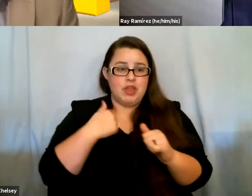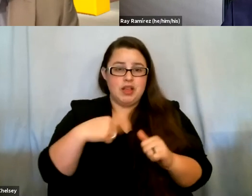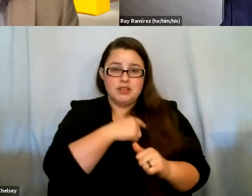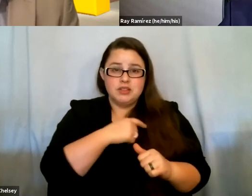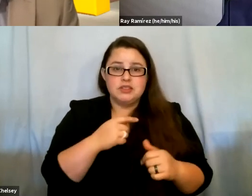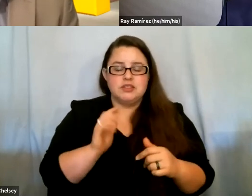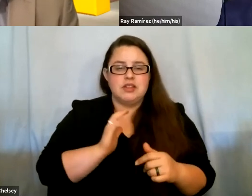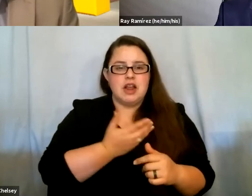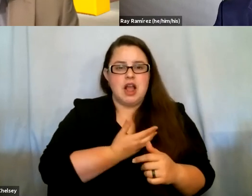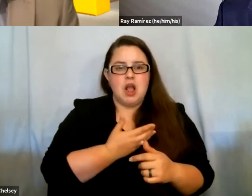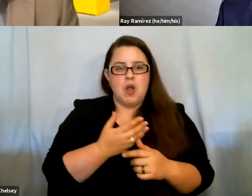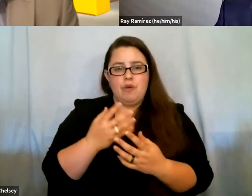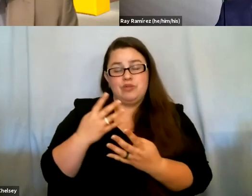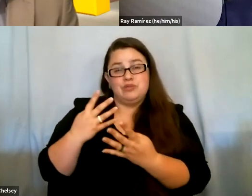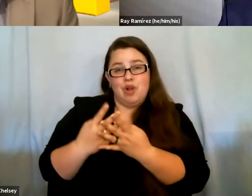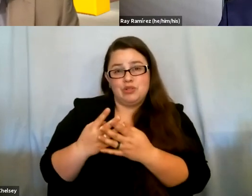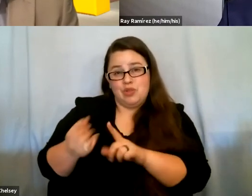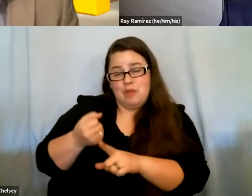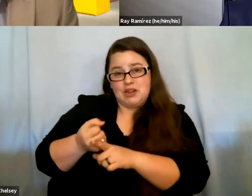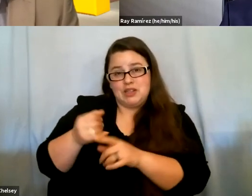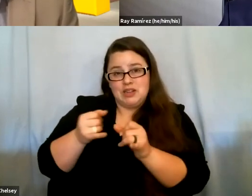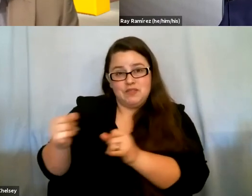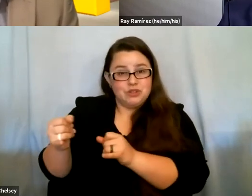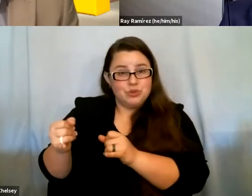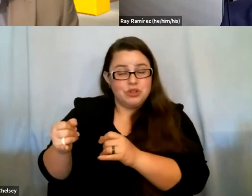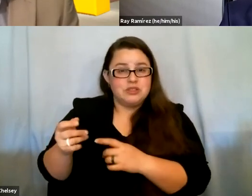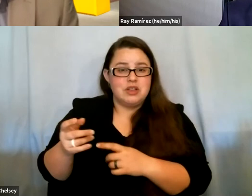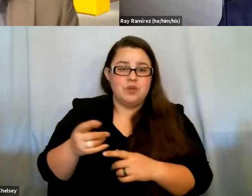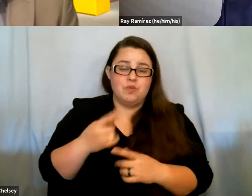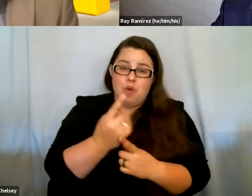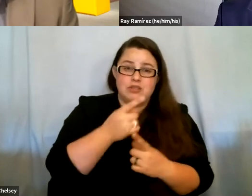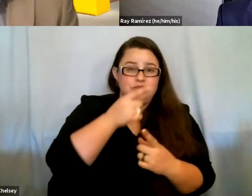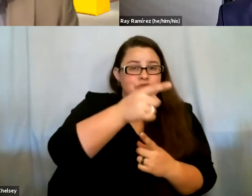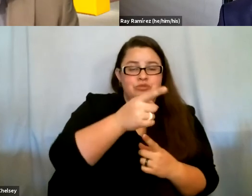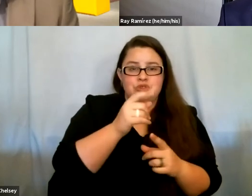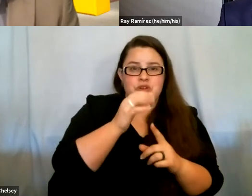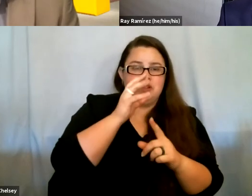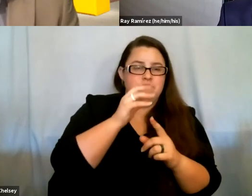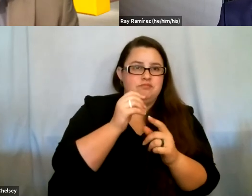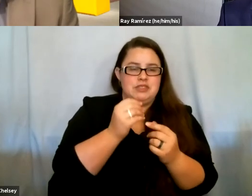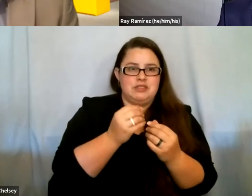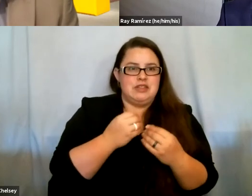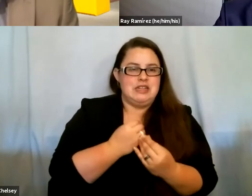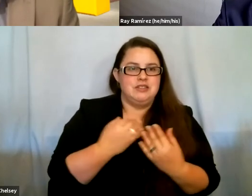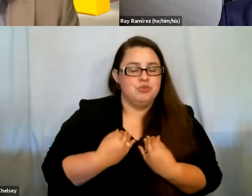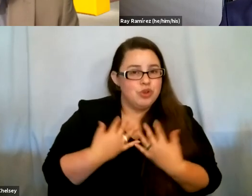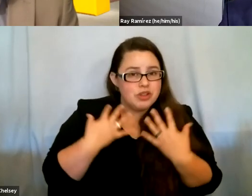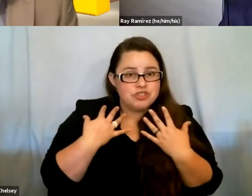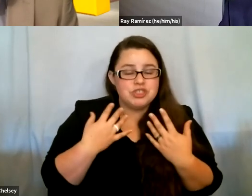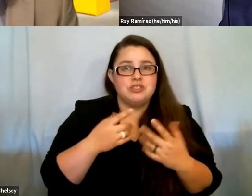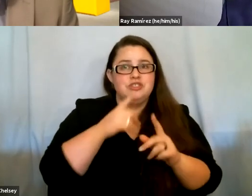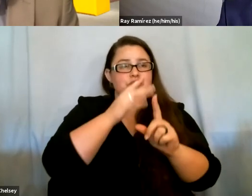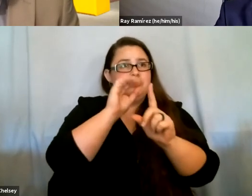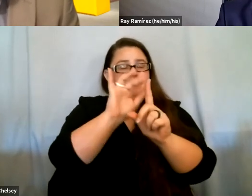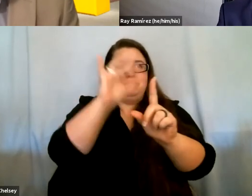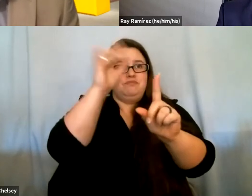our carceral impacted individuals that are joining us today, one, you're an inspiration, you're a beacon. And for our colleagues, friends and